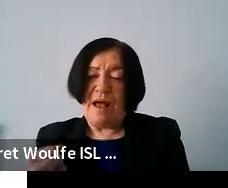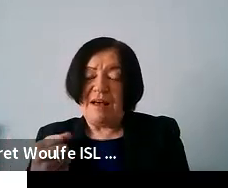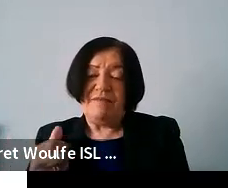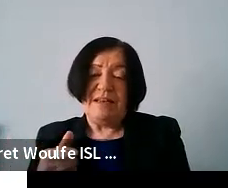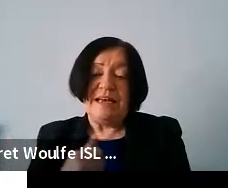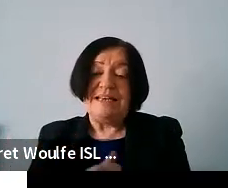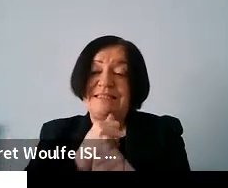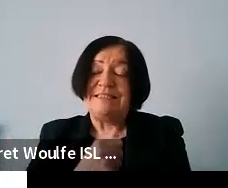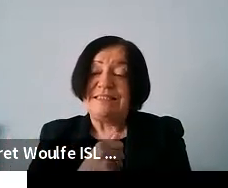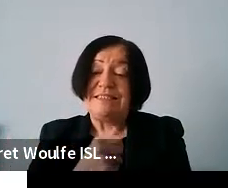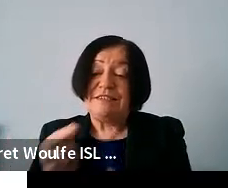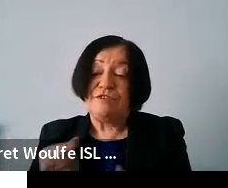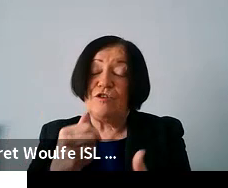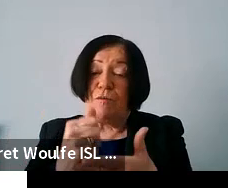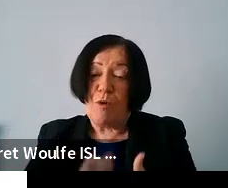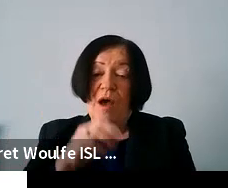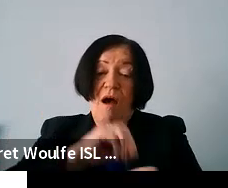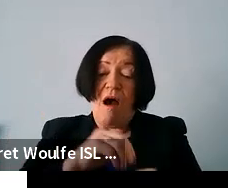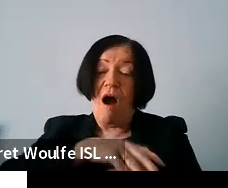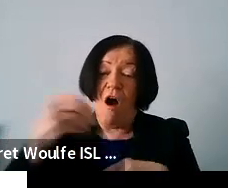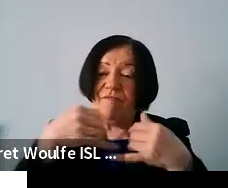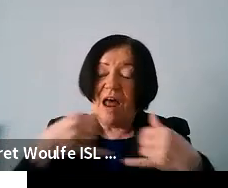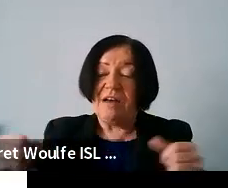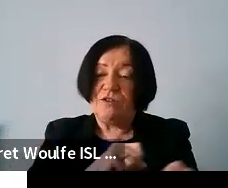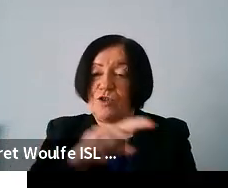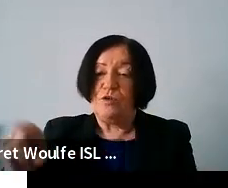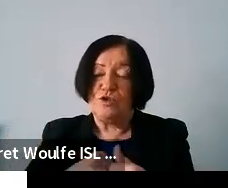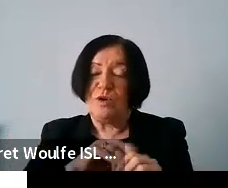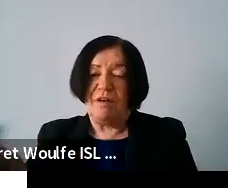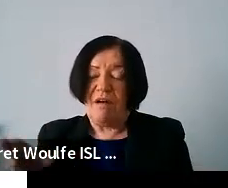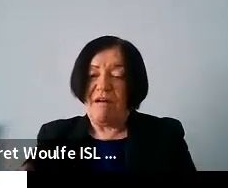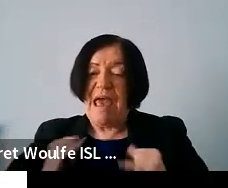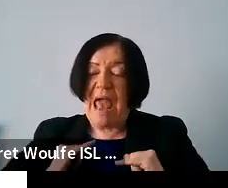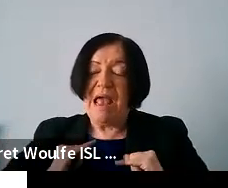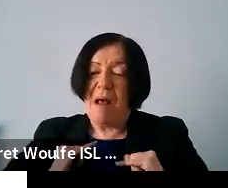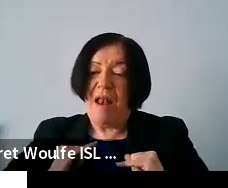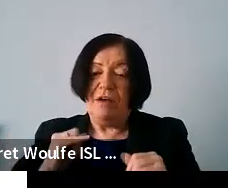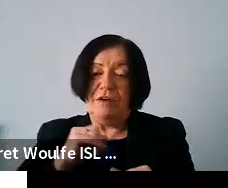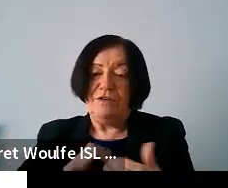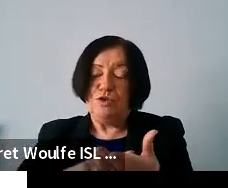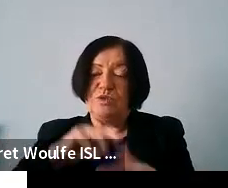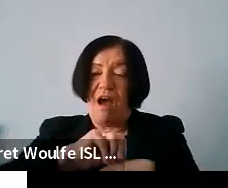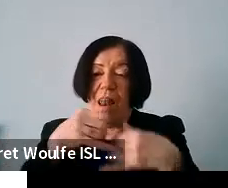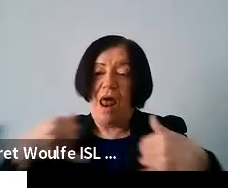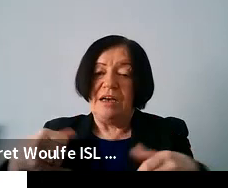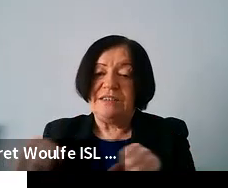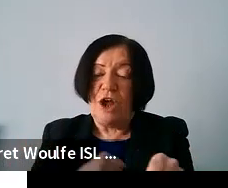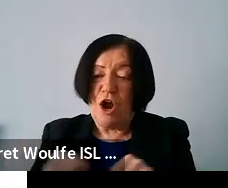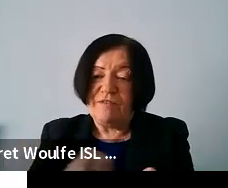digital supports and offline services for those who are not proficient or not able to use online services